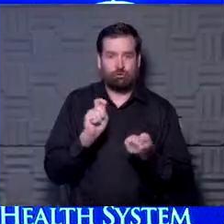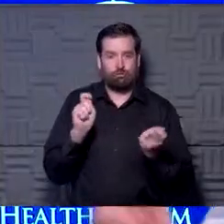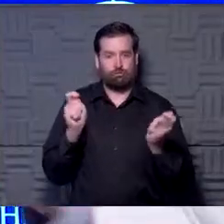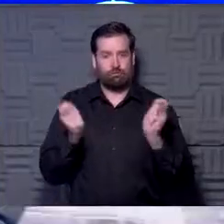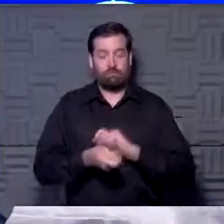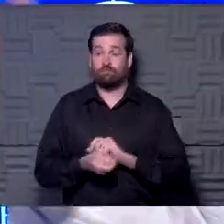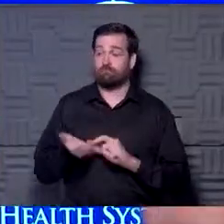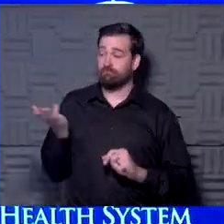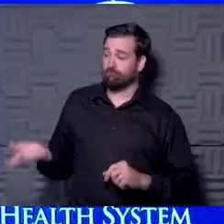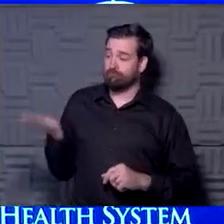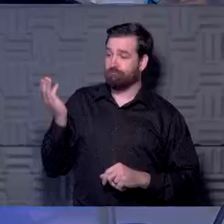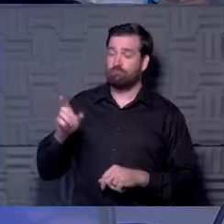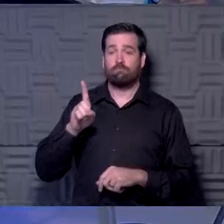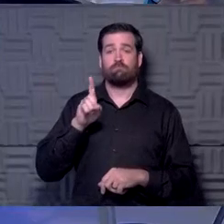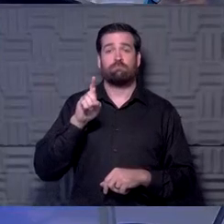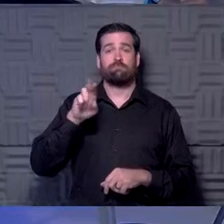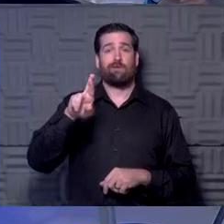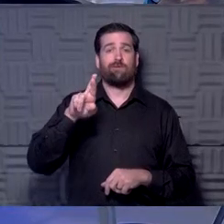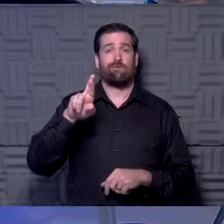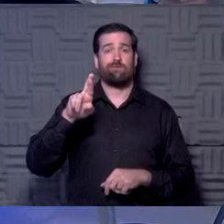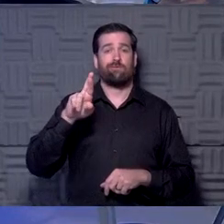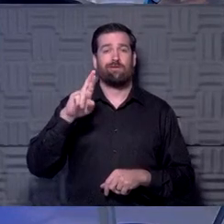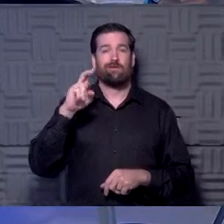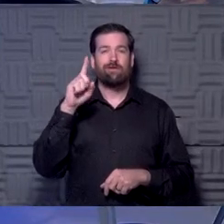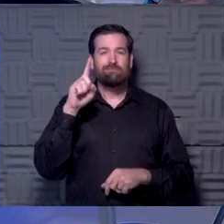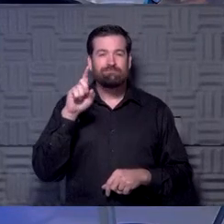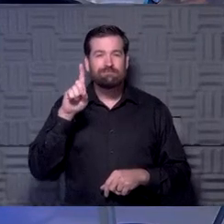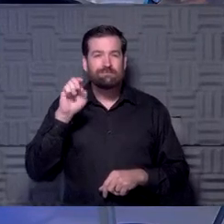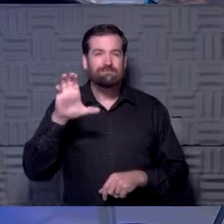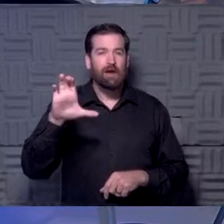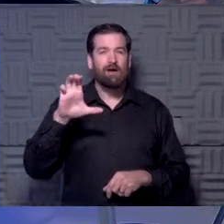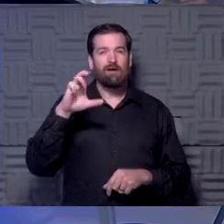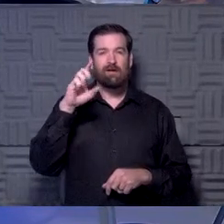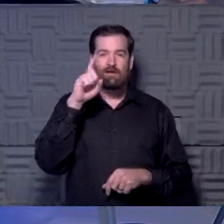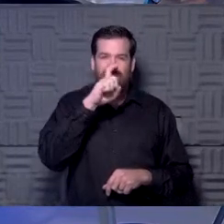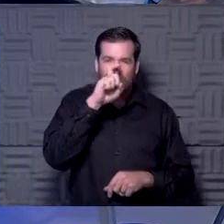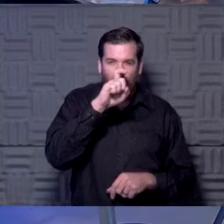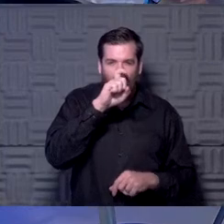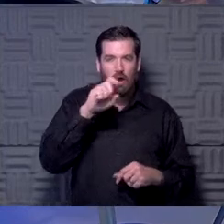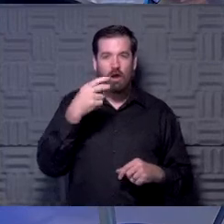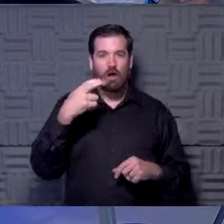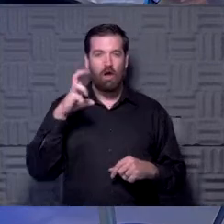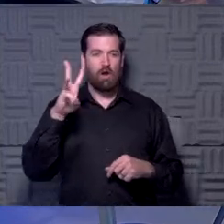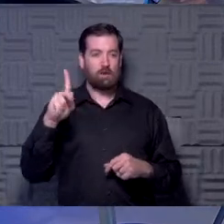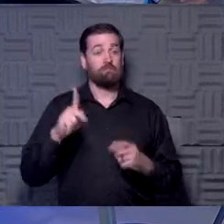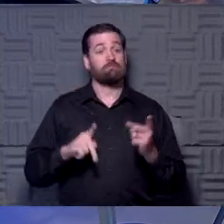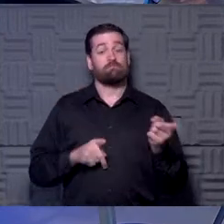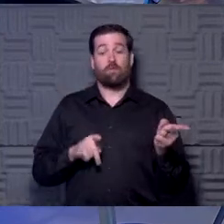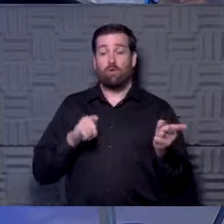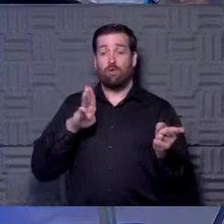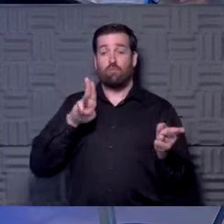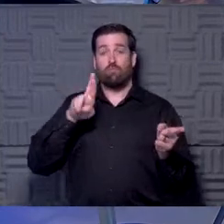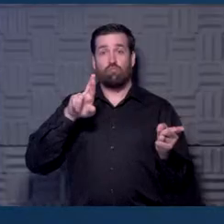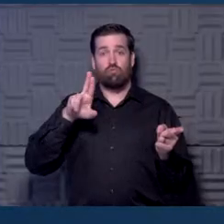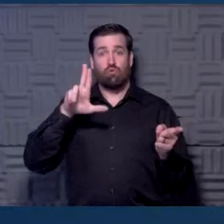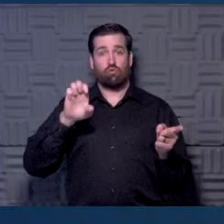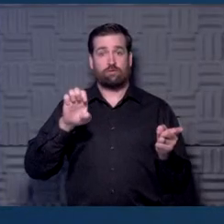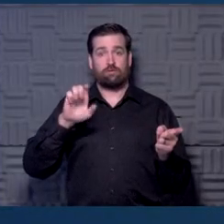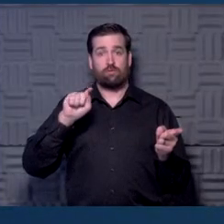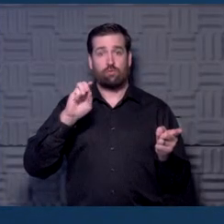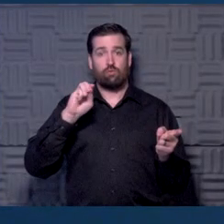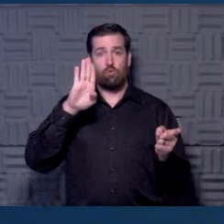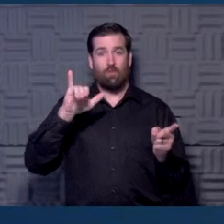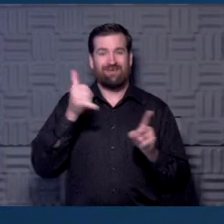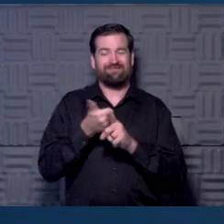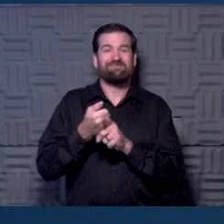course, is my right-hand man, Doc Hawk, here on the stage, of course, with us every day, Bruce Tobey. Bruce Tobey is the, I say to people, he's the